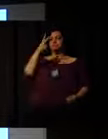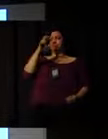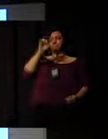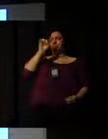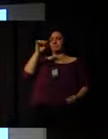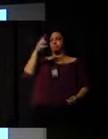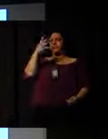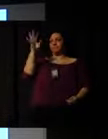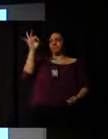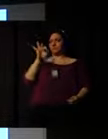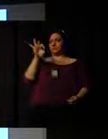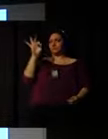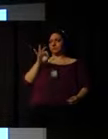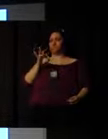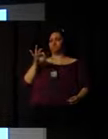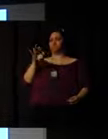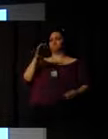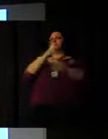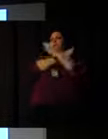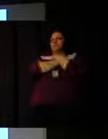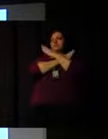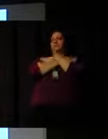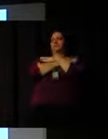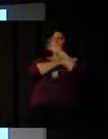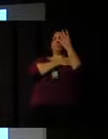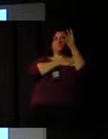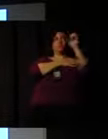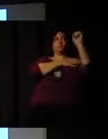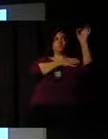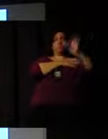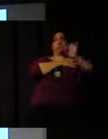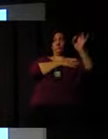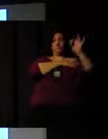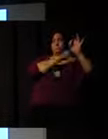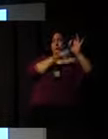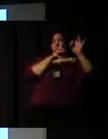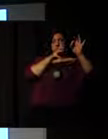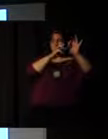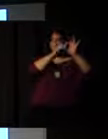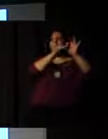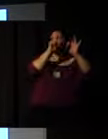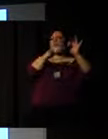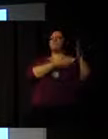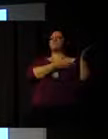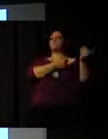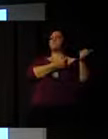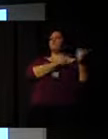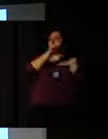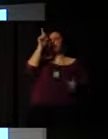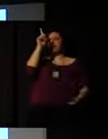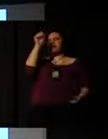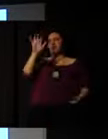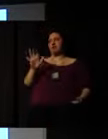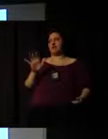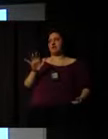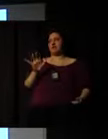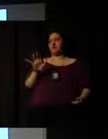48.2% of that is young people in South Africa. People needing jobs.